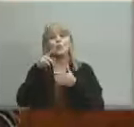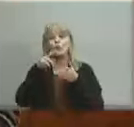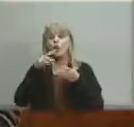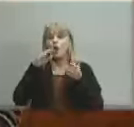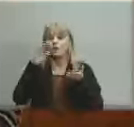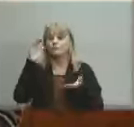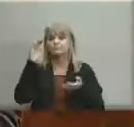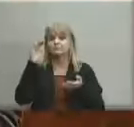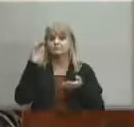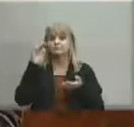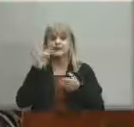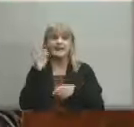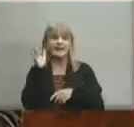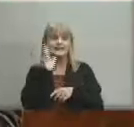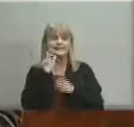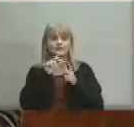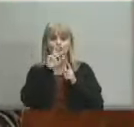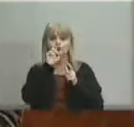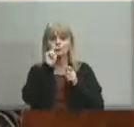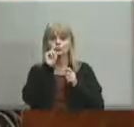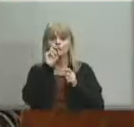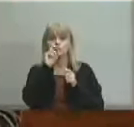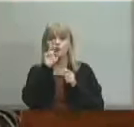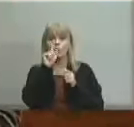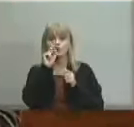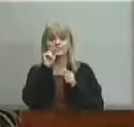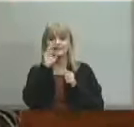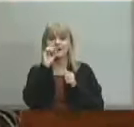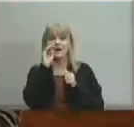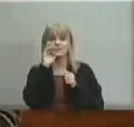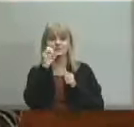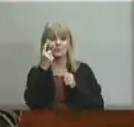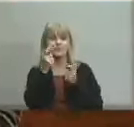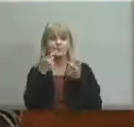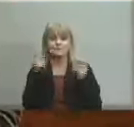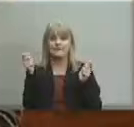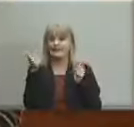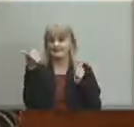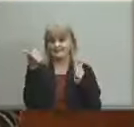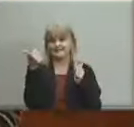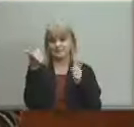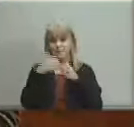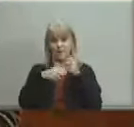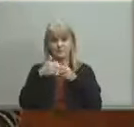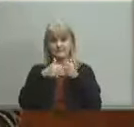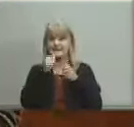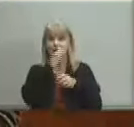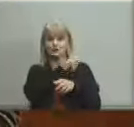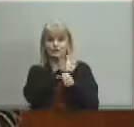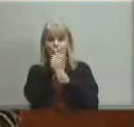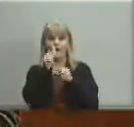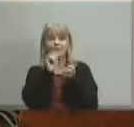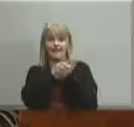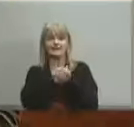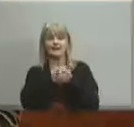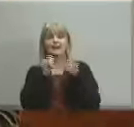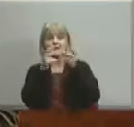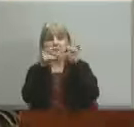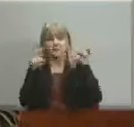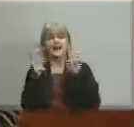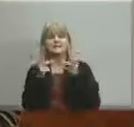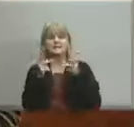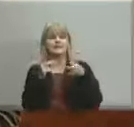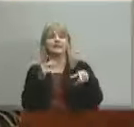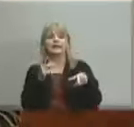listening to norton commons is one of the biggest problems i have in an already largely segregated city that is not your fault it has genuinely been here since my